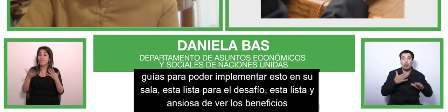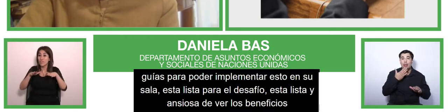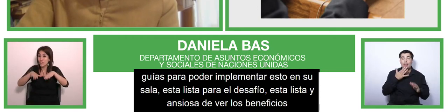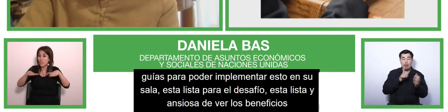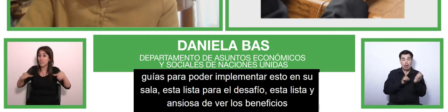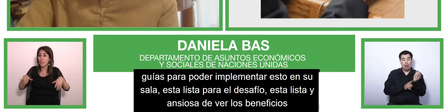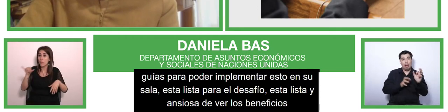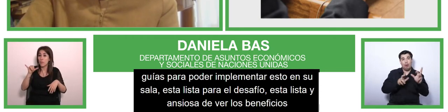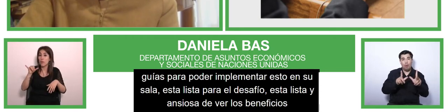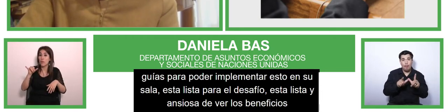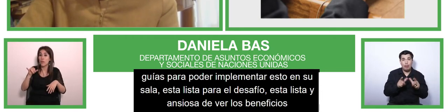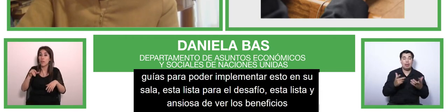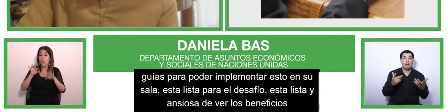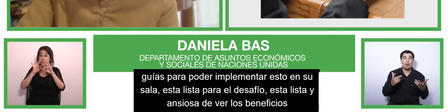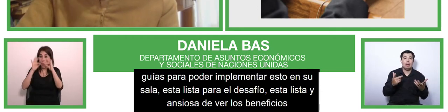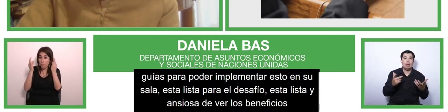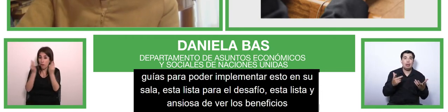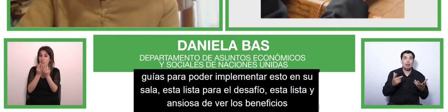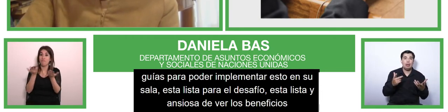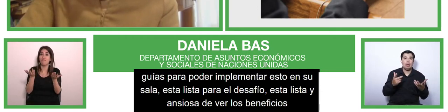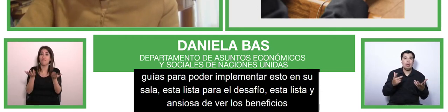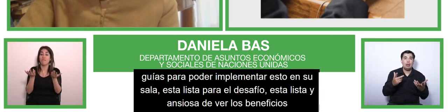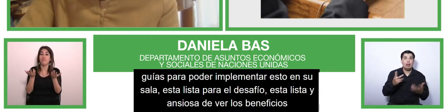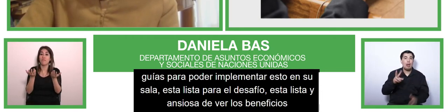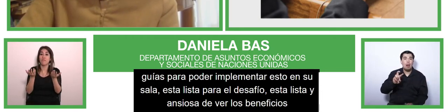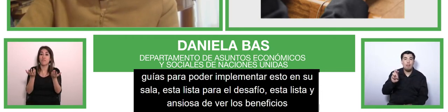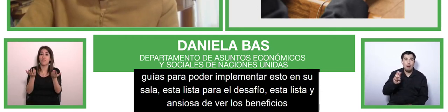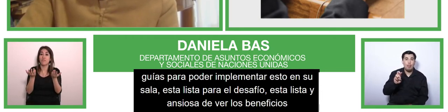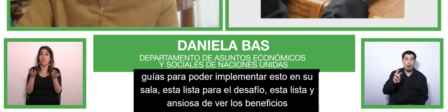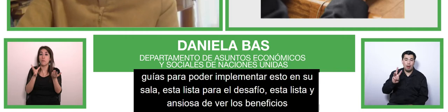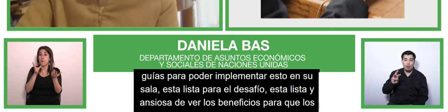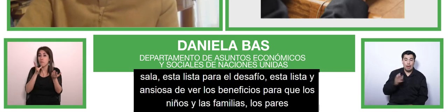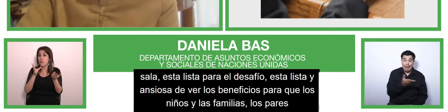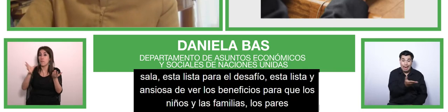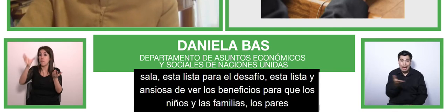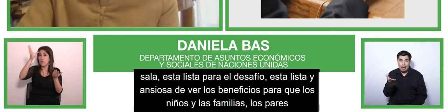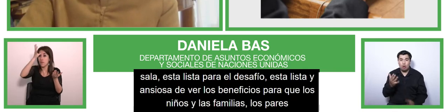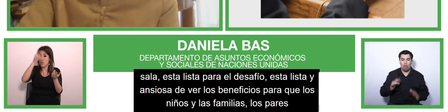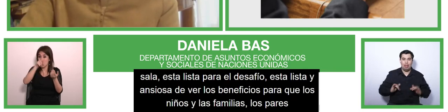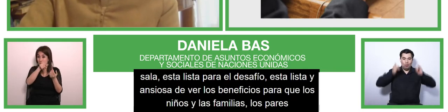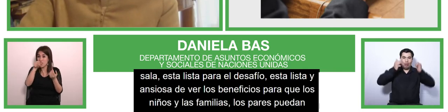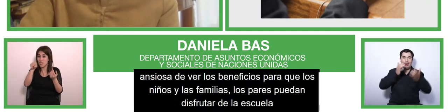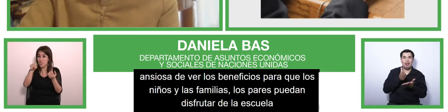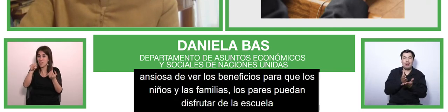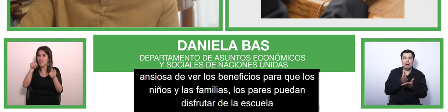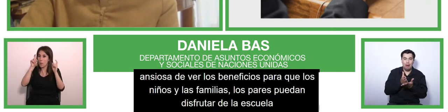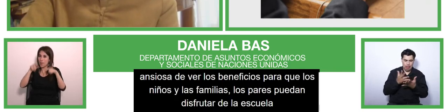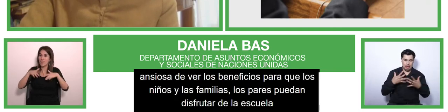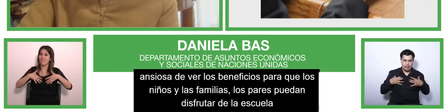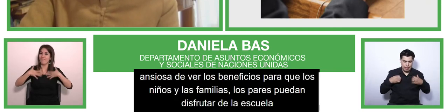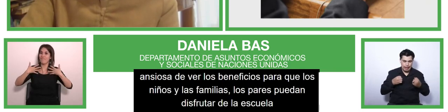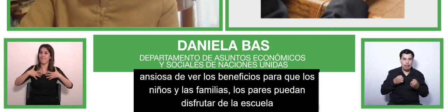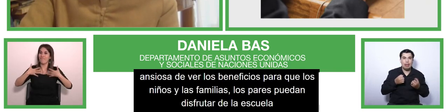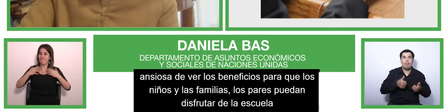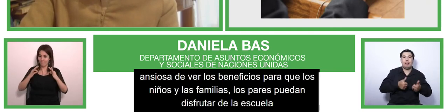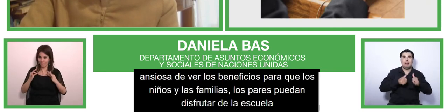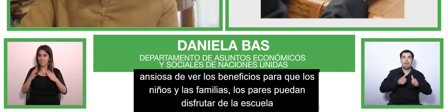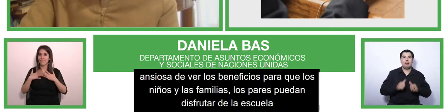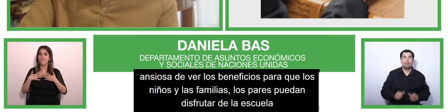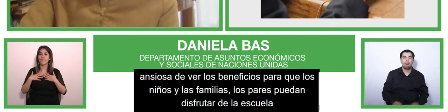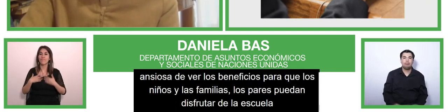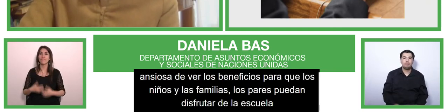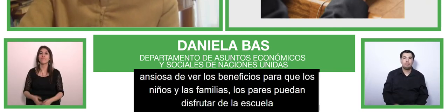and the school as a whole yeah she's ready for that too so during the month before school